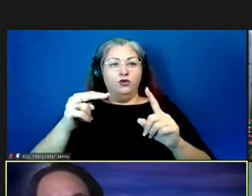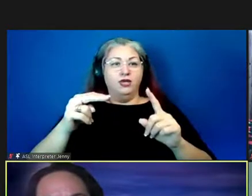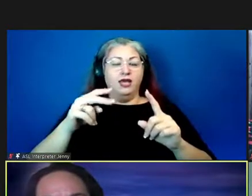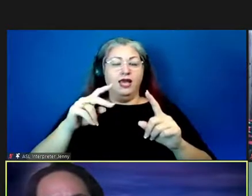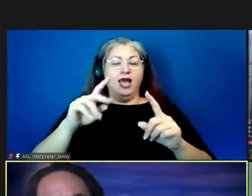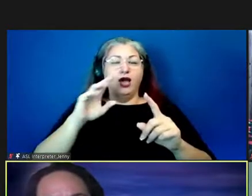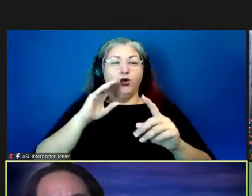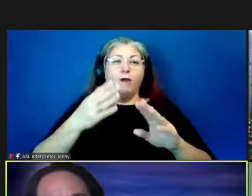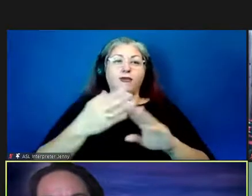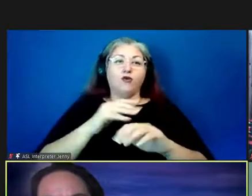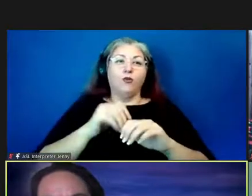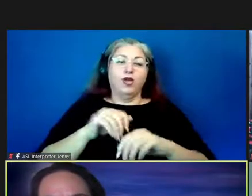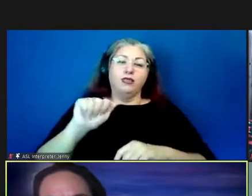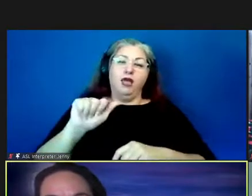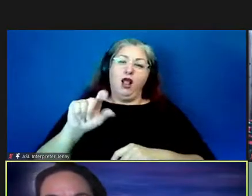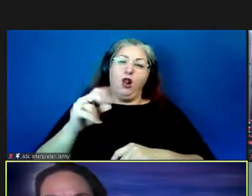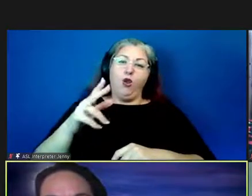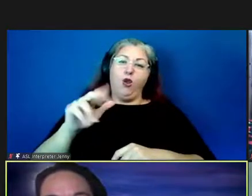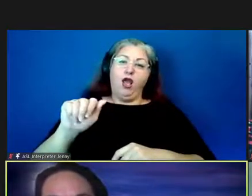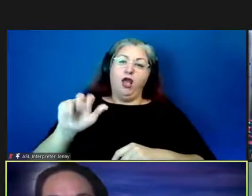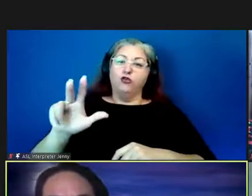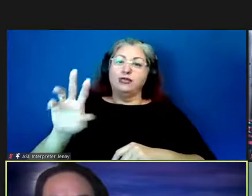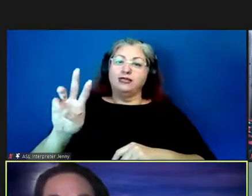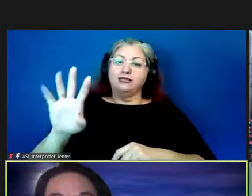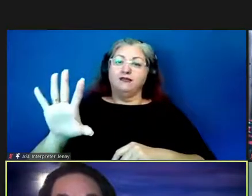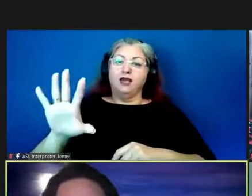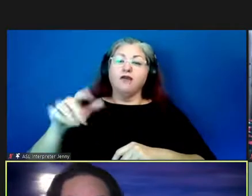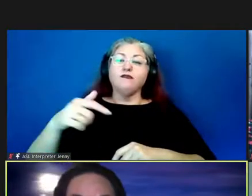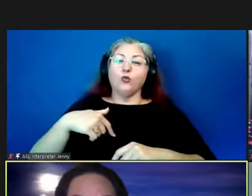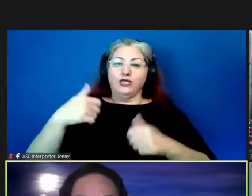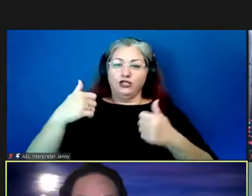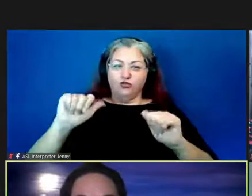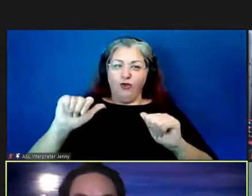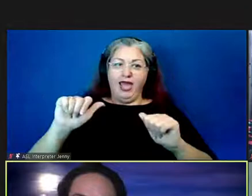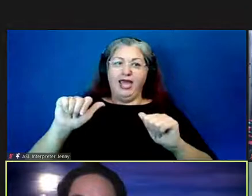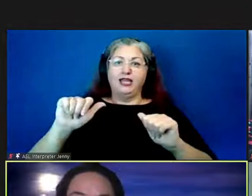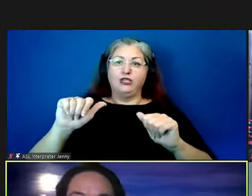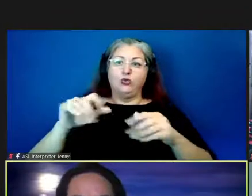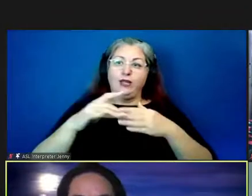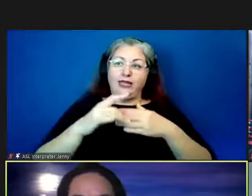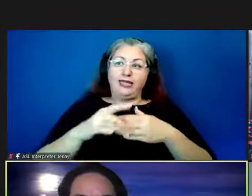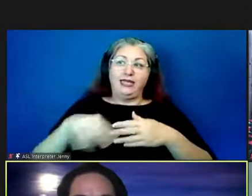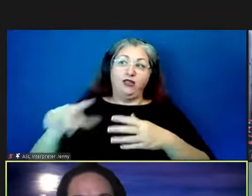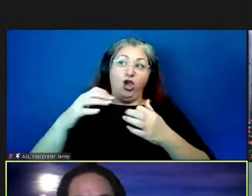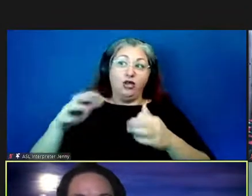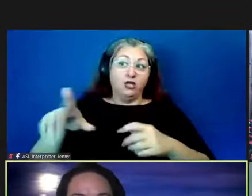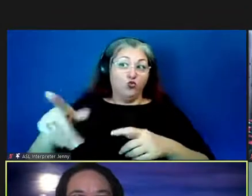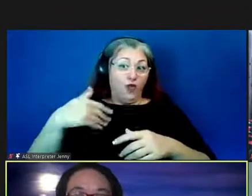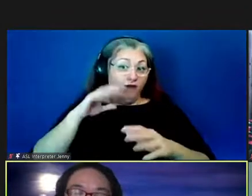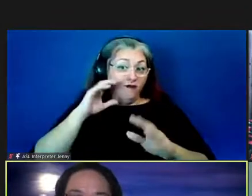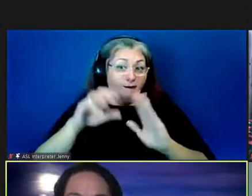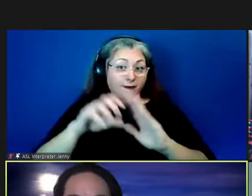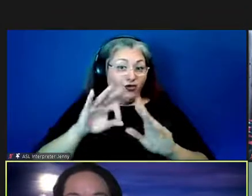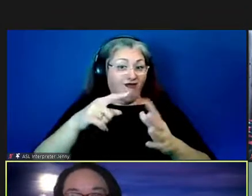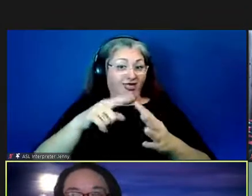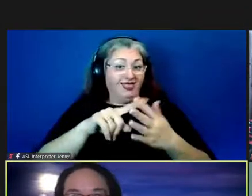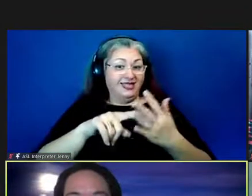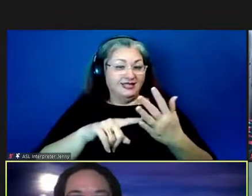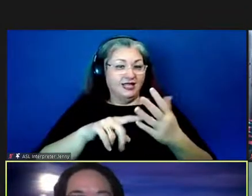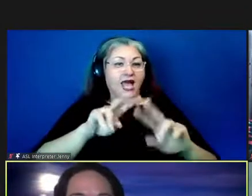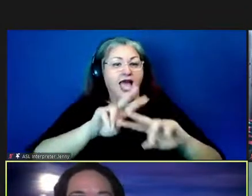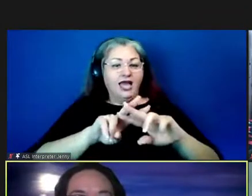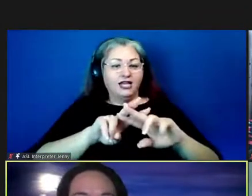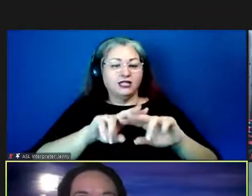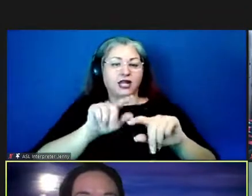on with aloha 365 we did try to direct our audience hey if you have pictures of x hashtag it